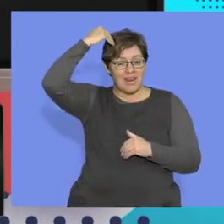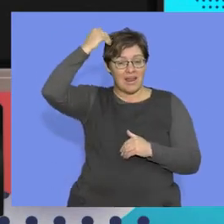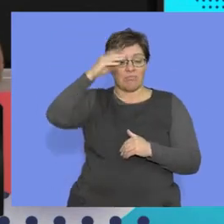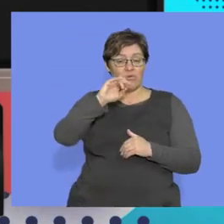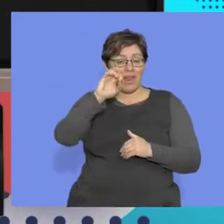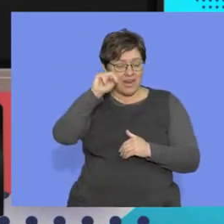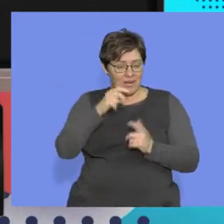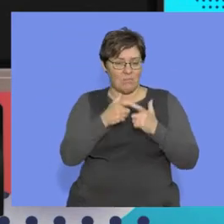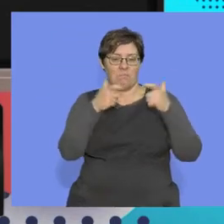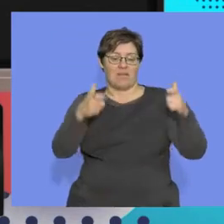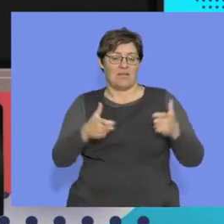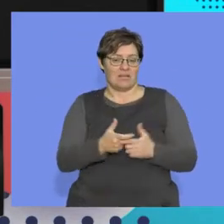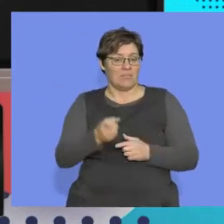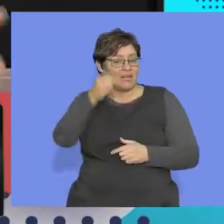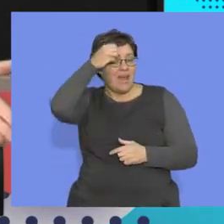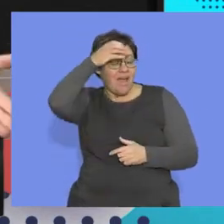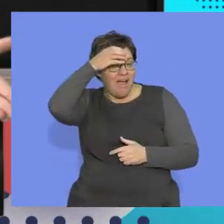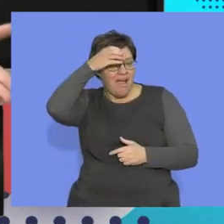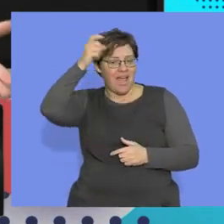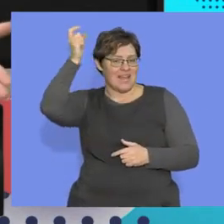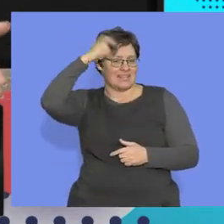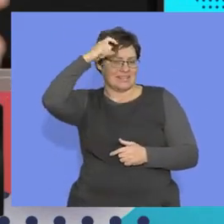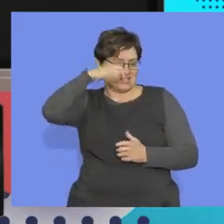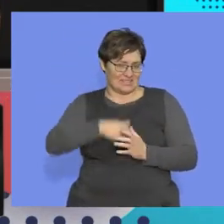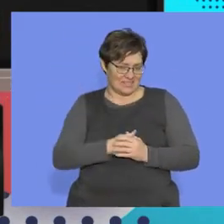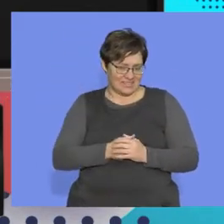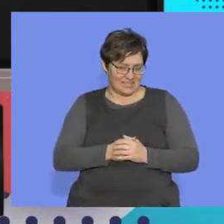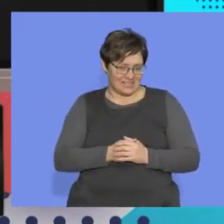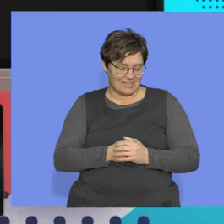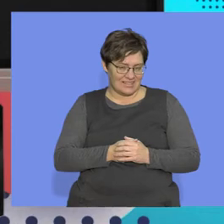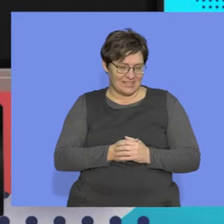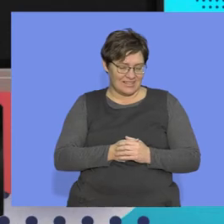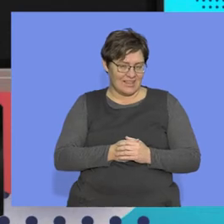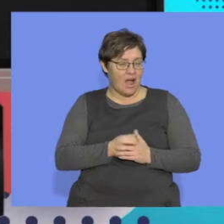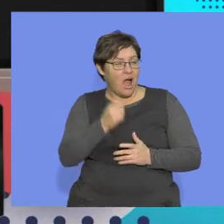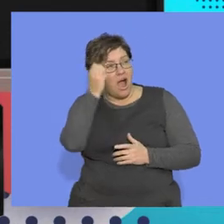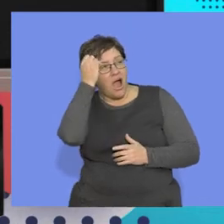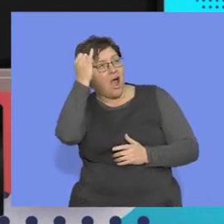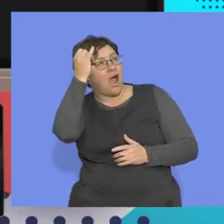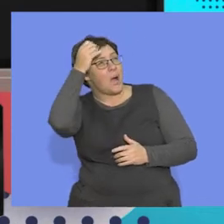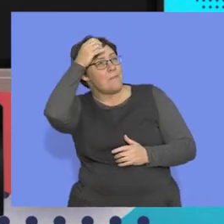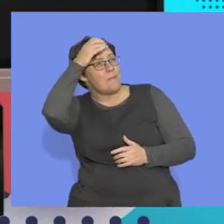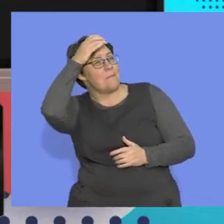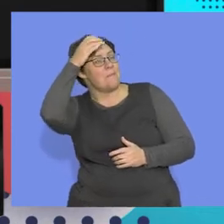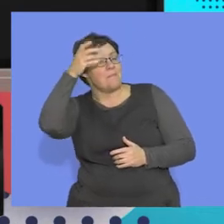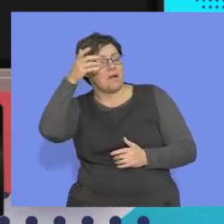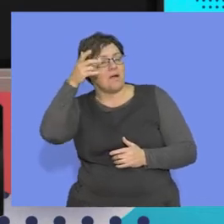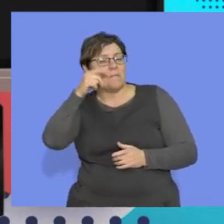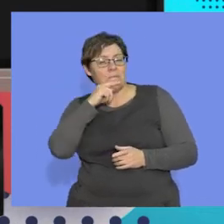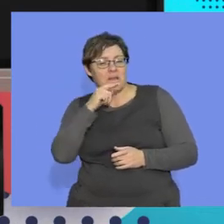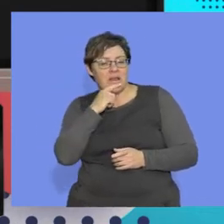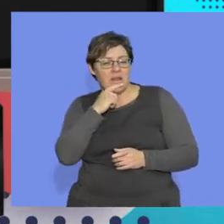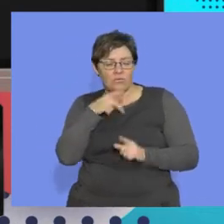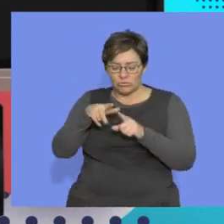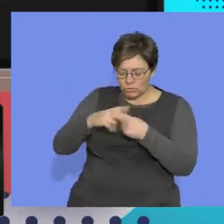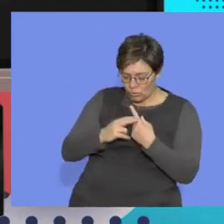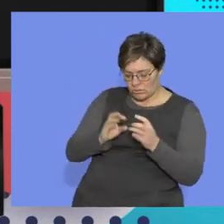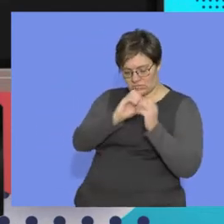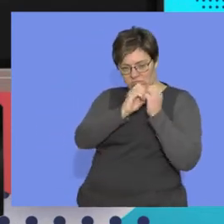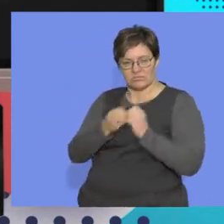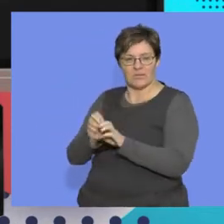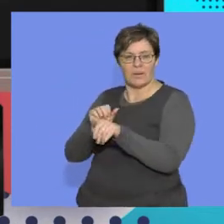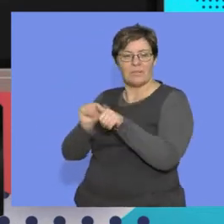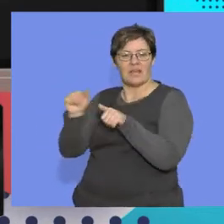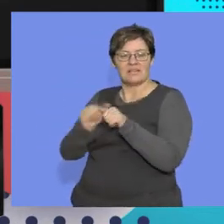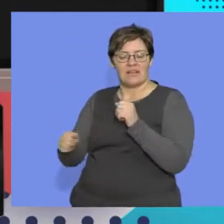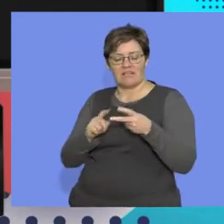brain. Intelligence. What does intelligence allow us to do? What does Make better tools.